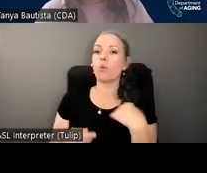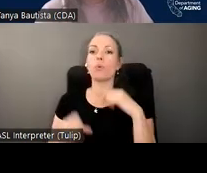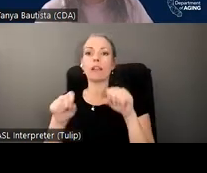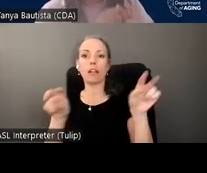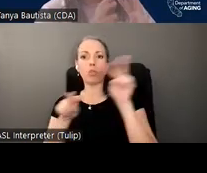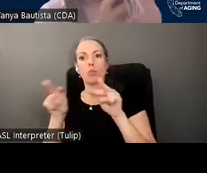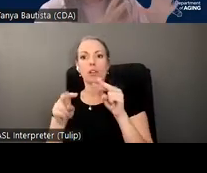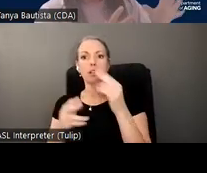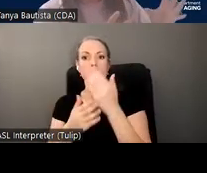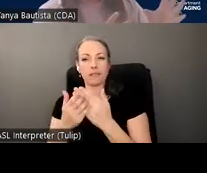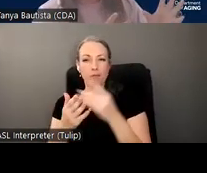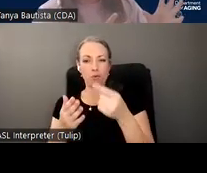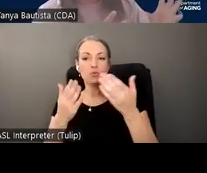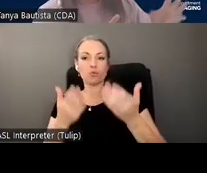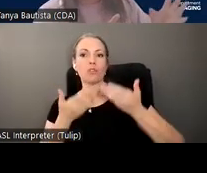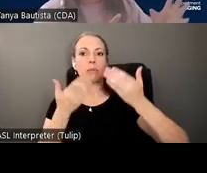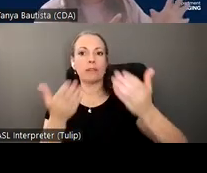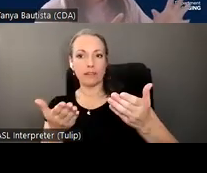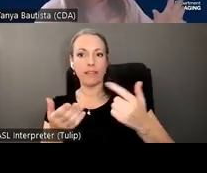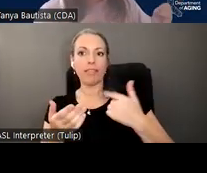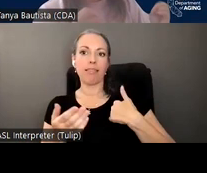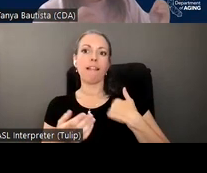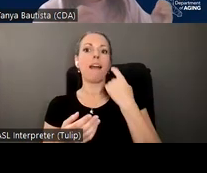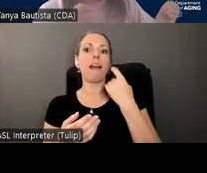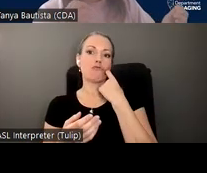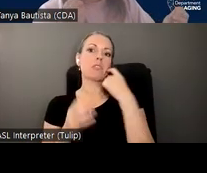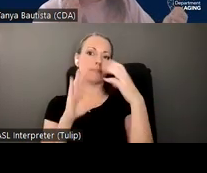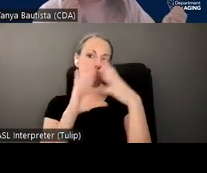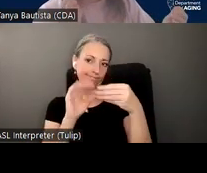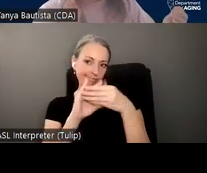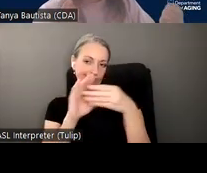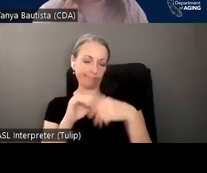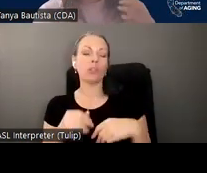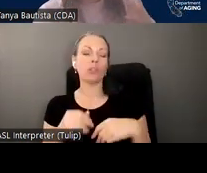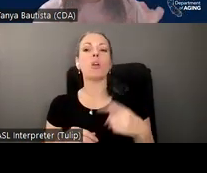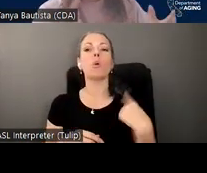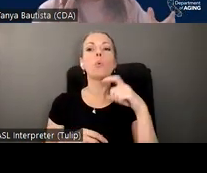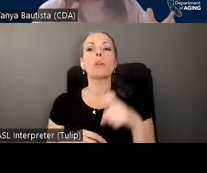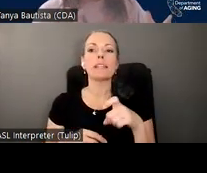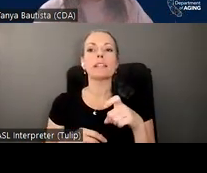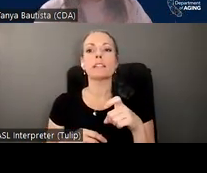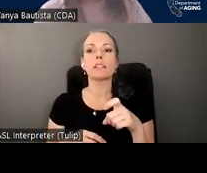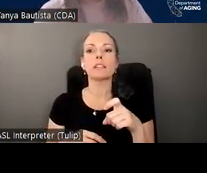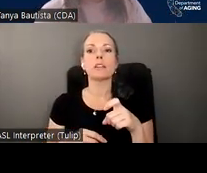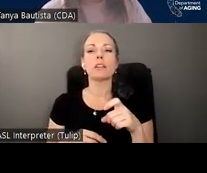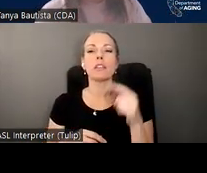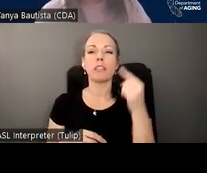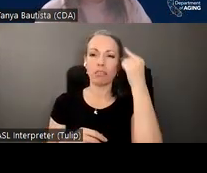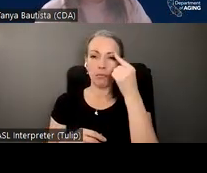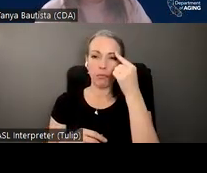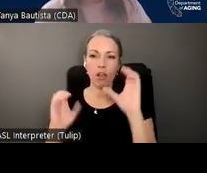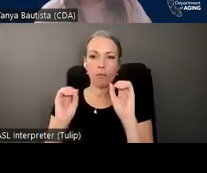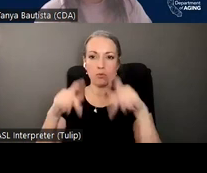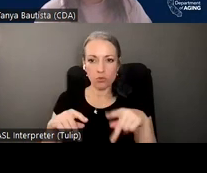of those recommendations that I just highlighted, and we need to consider opportunities for